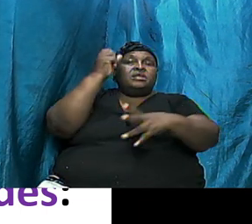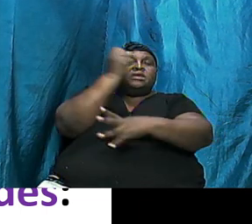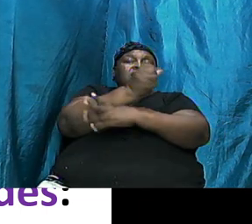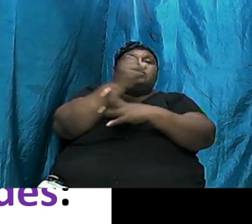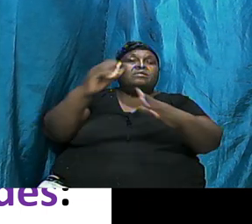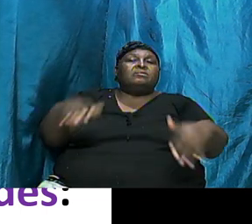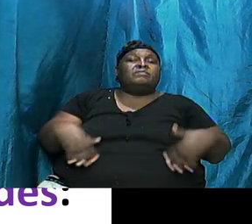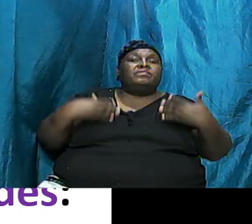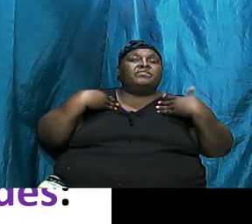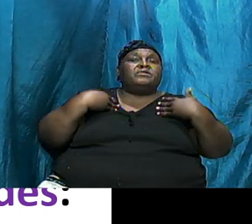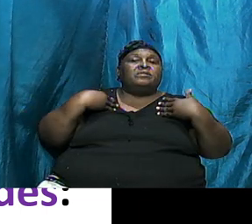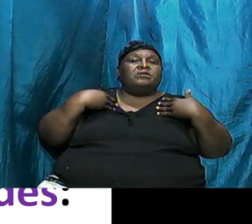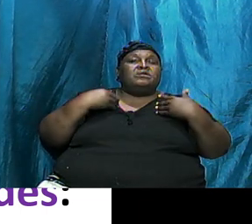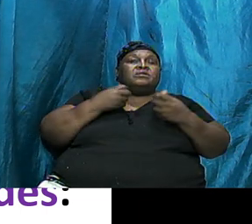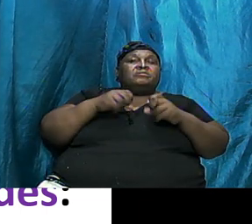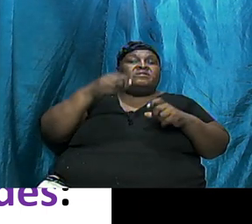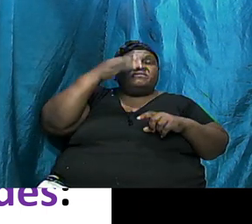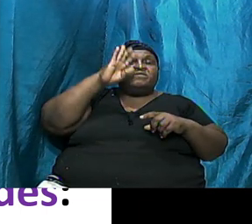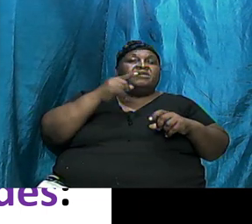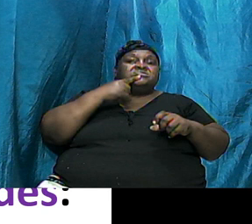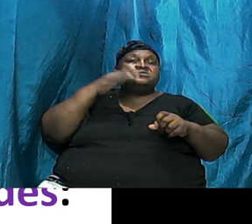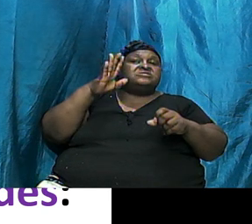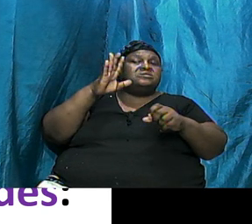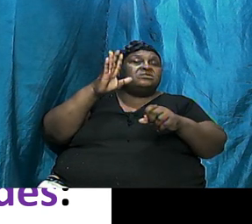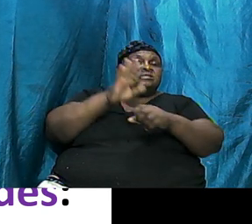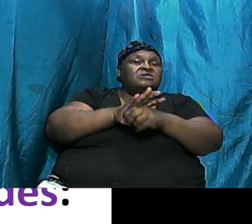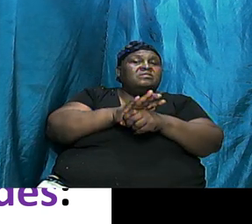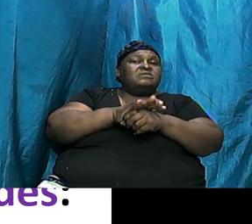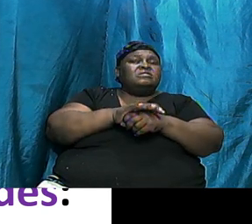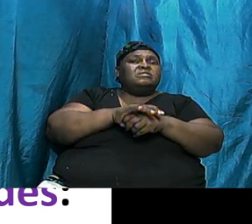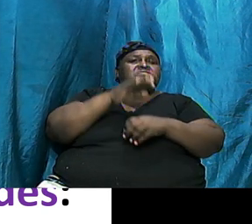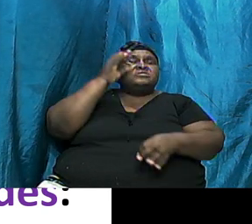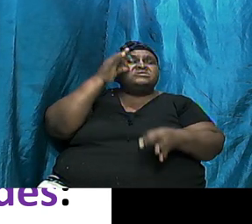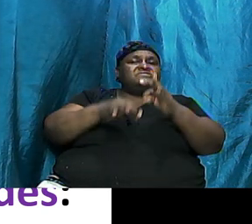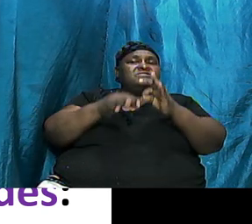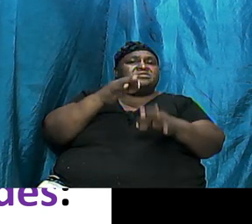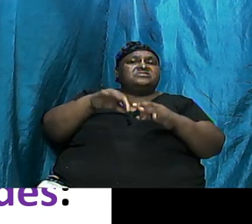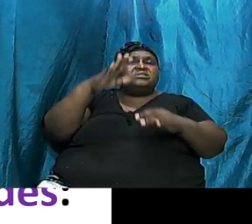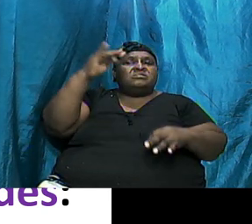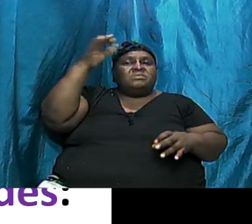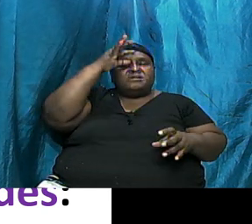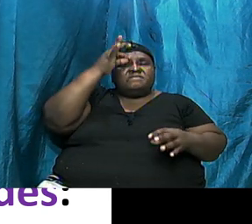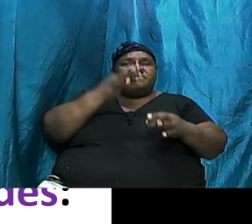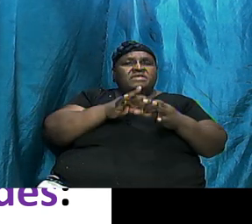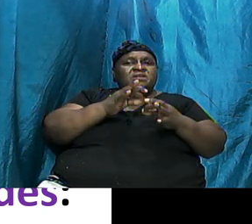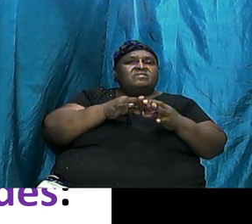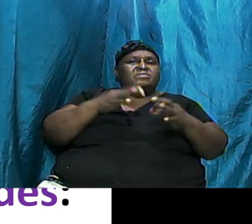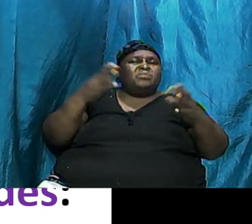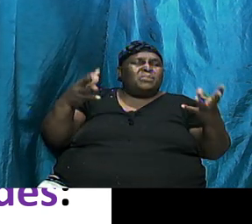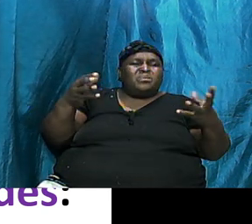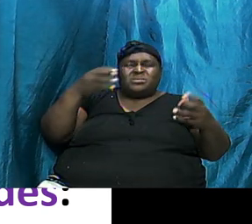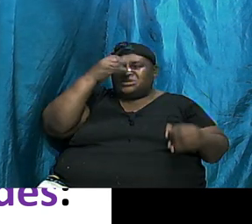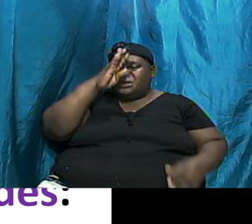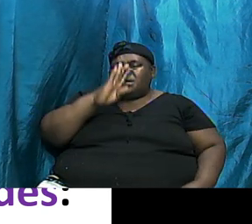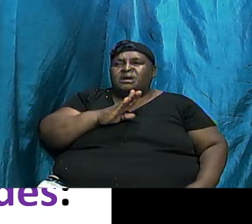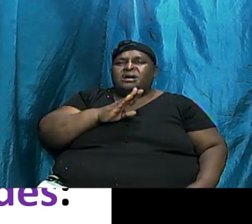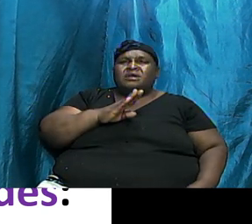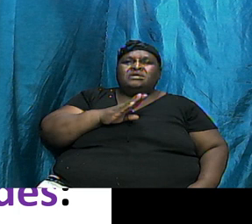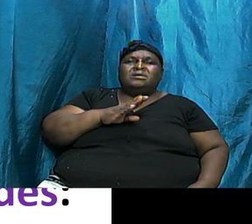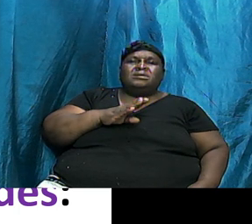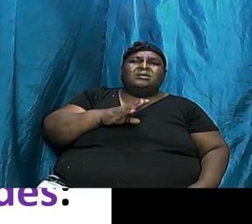God's Covenant And The Whole Matter Of Justification By Faith What A God And Then